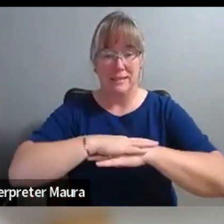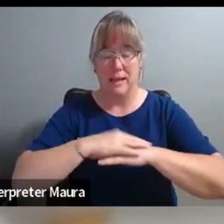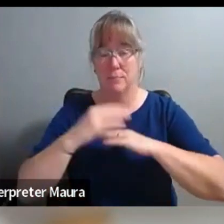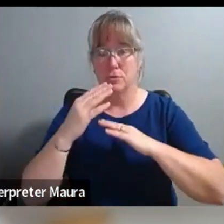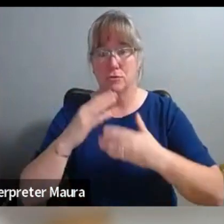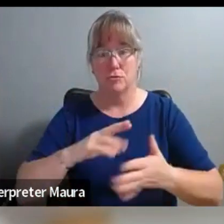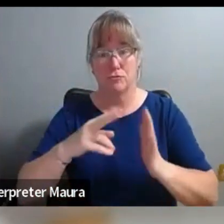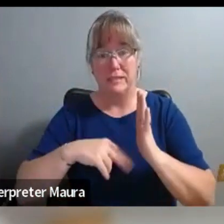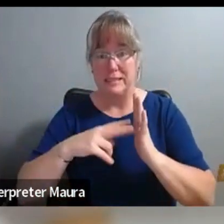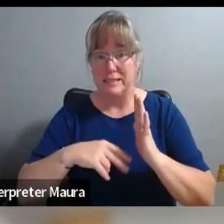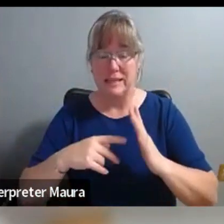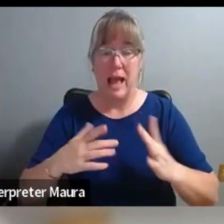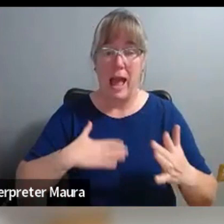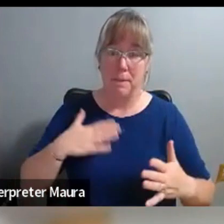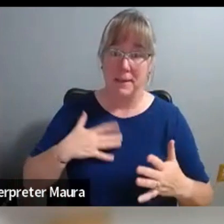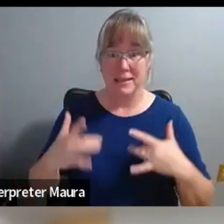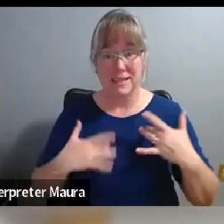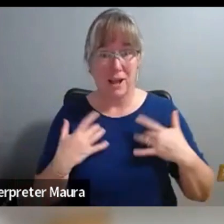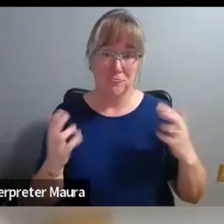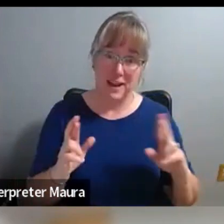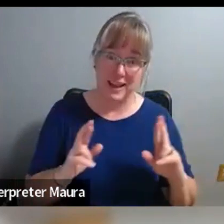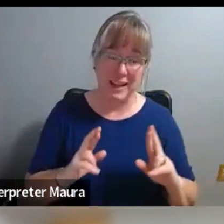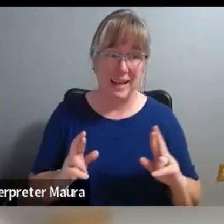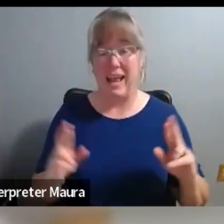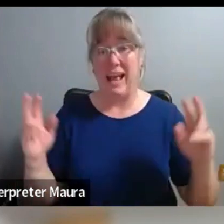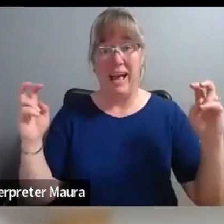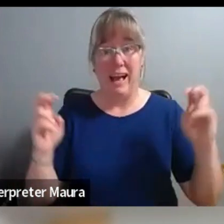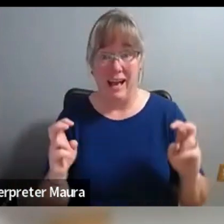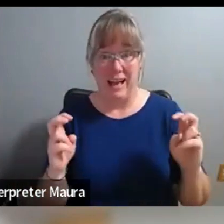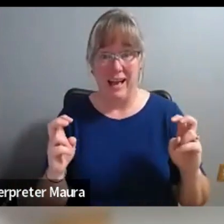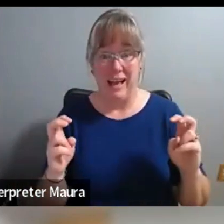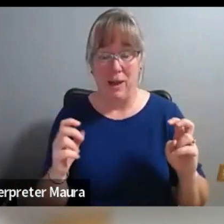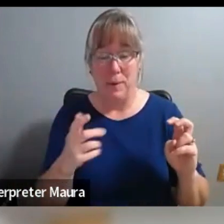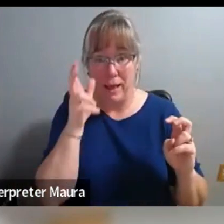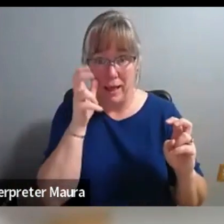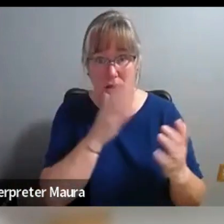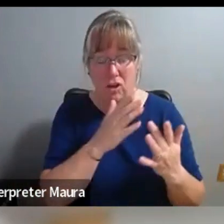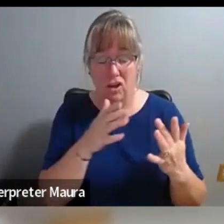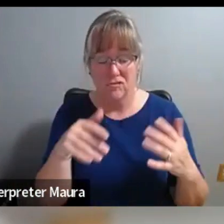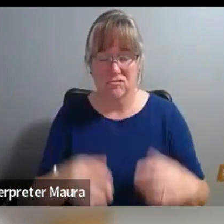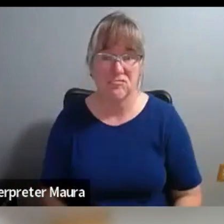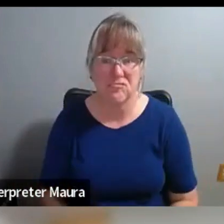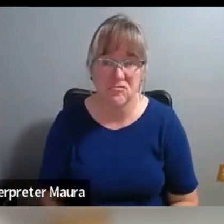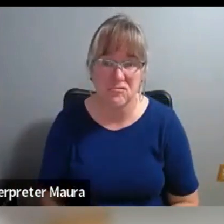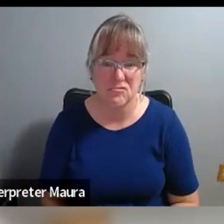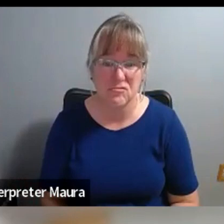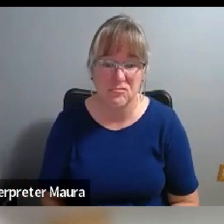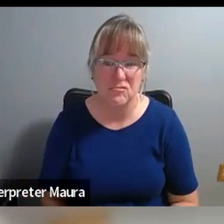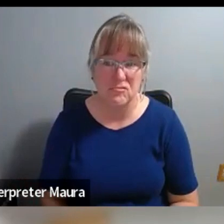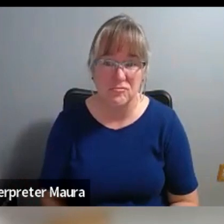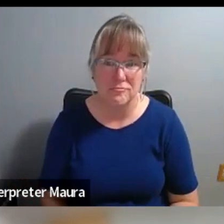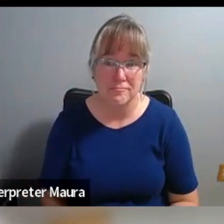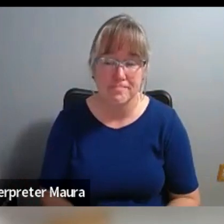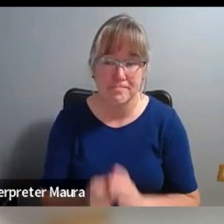you know, happy and excited and like, it just really fell flat. And yeah, it was a